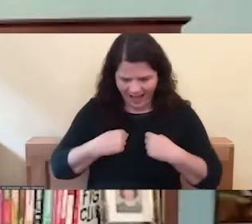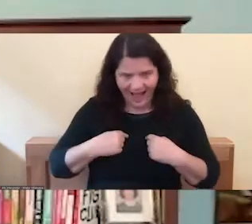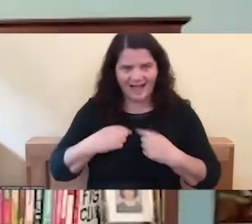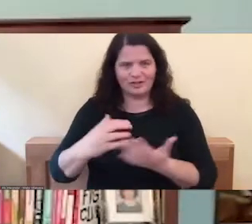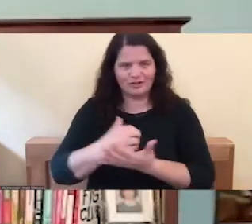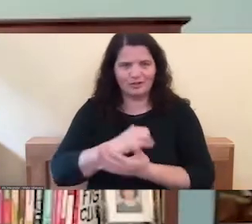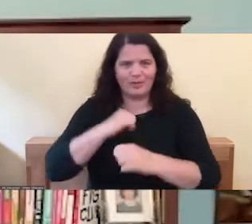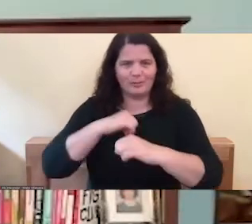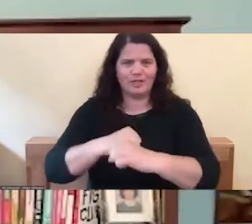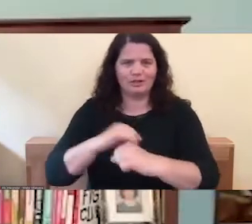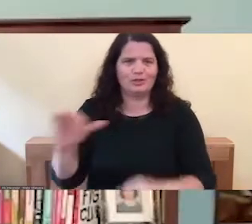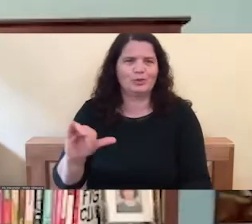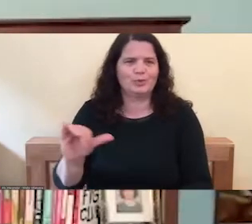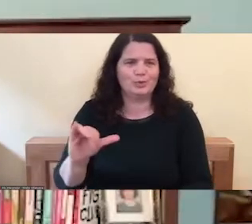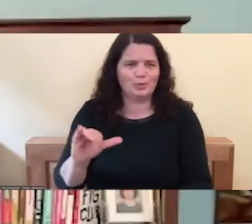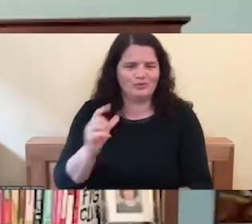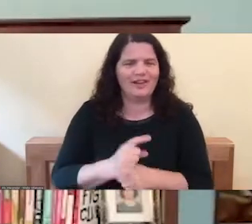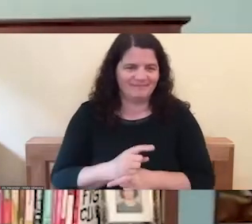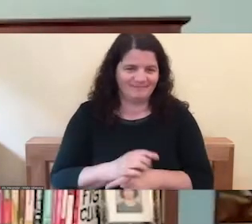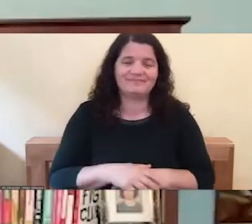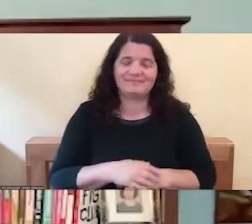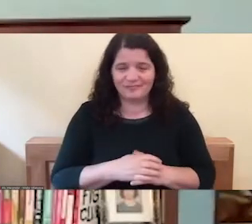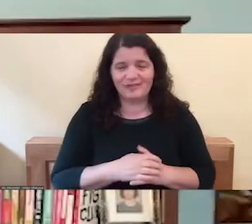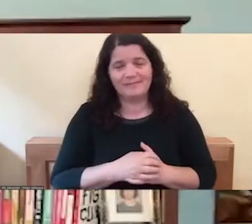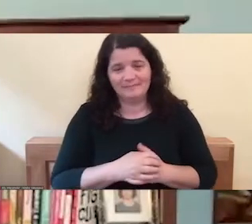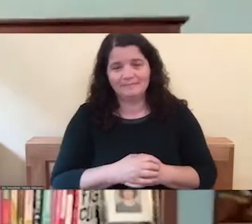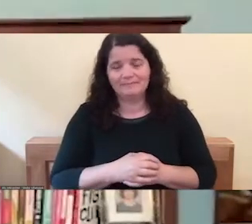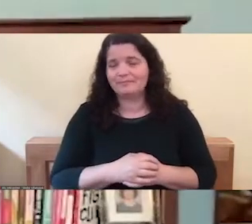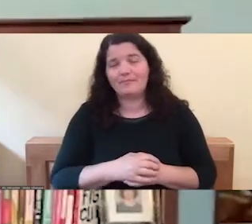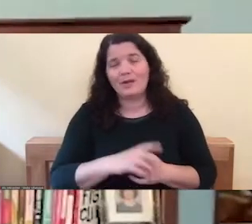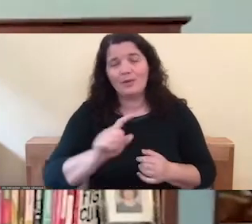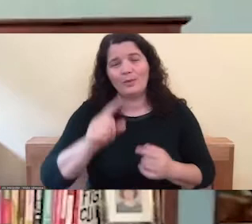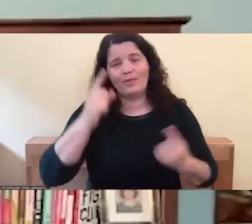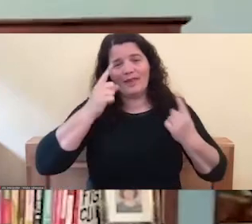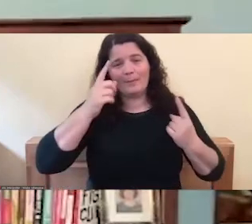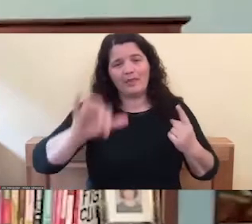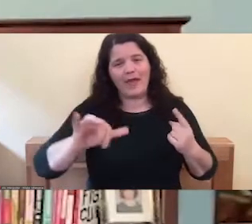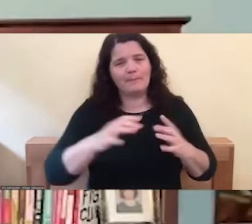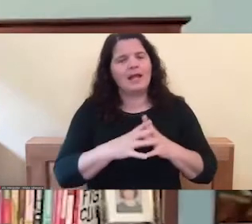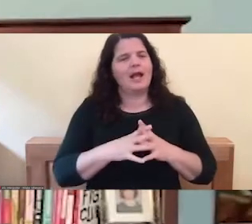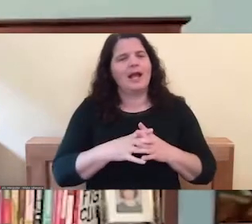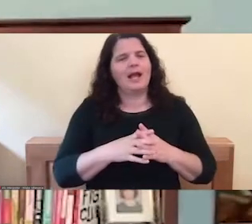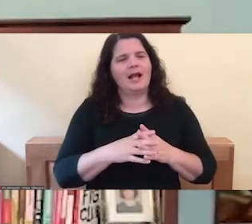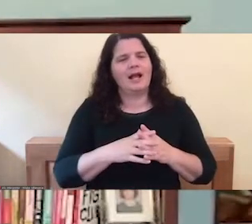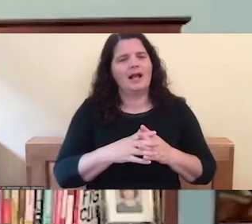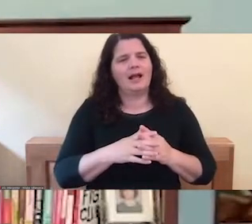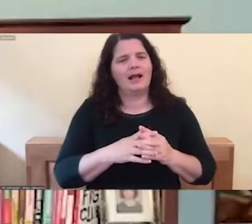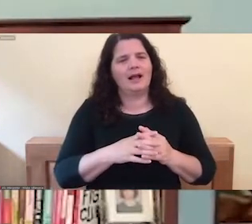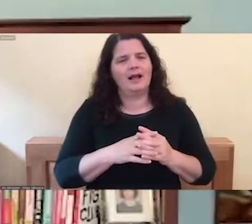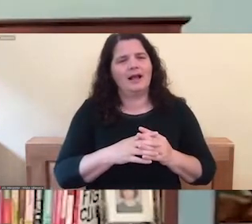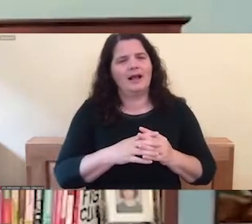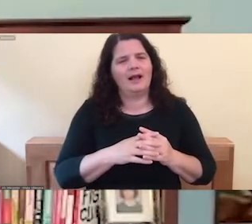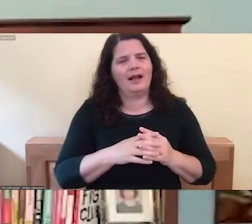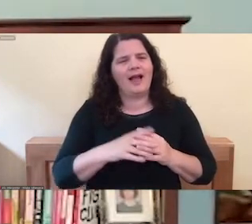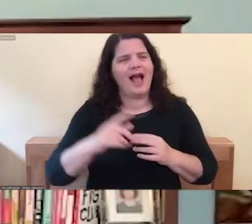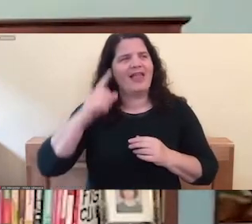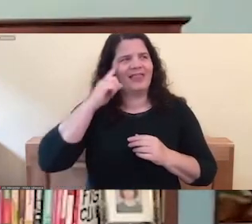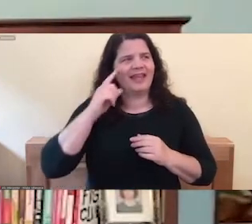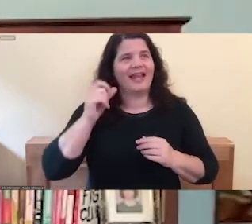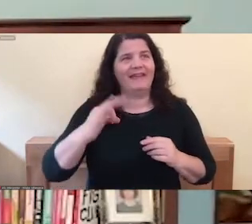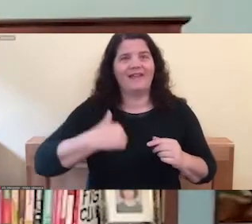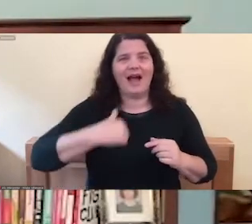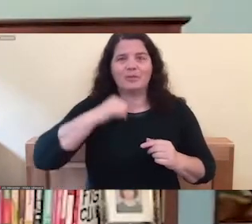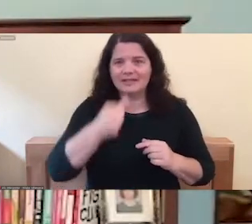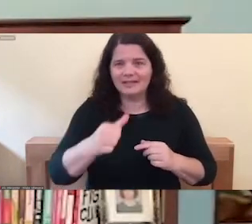why, you know, I think that's why if I had been practicing Buddhism, my ideas on this would have been very